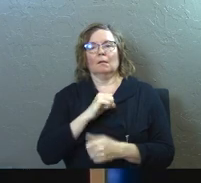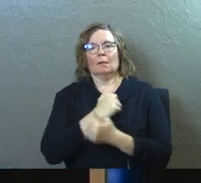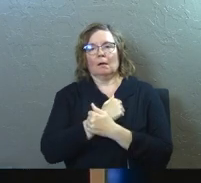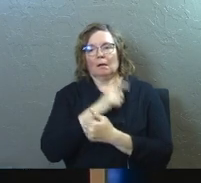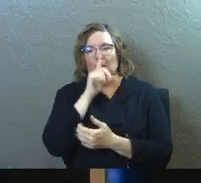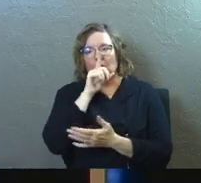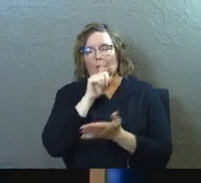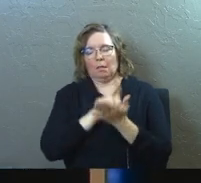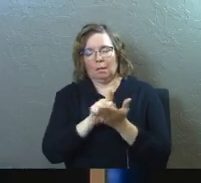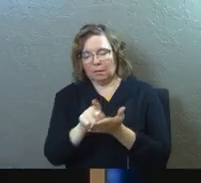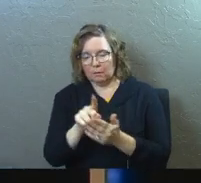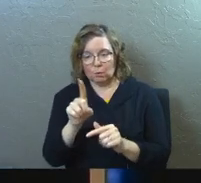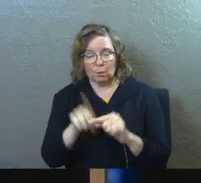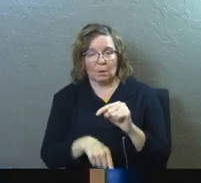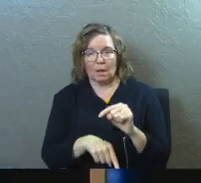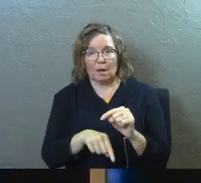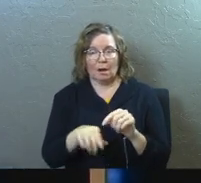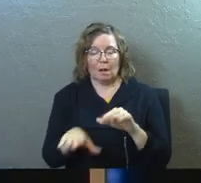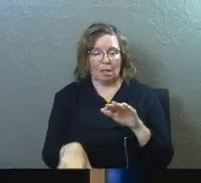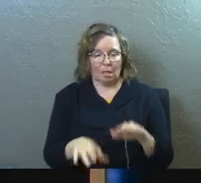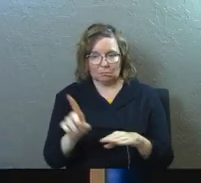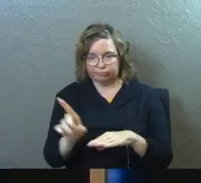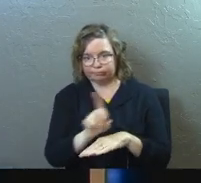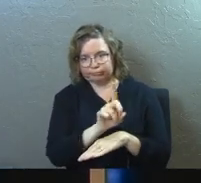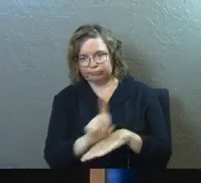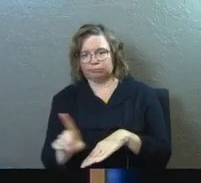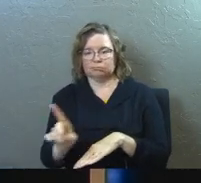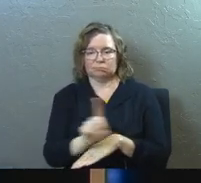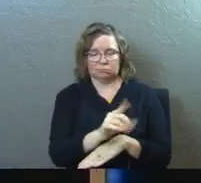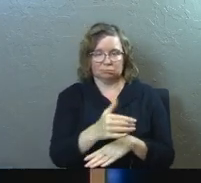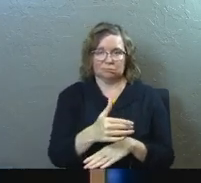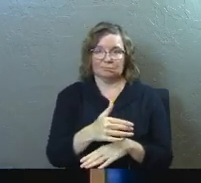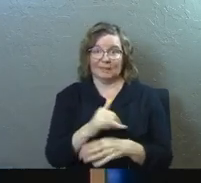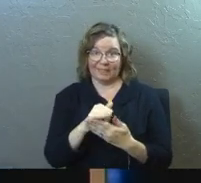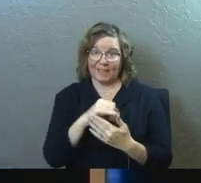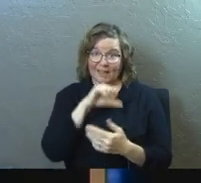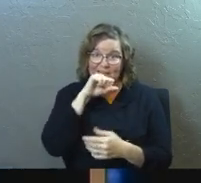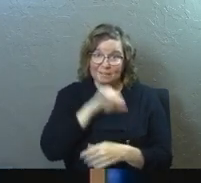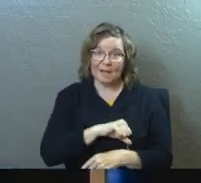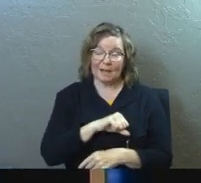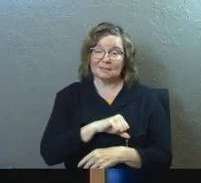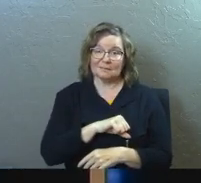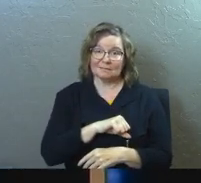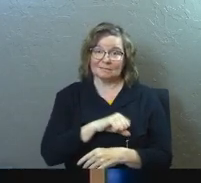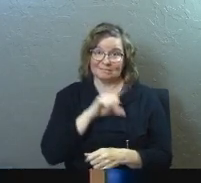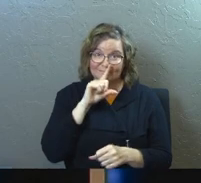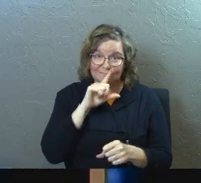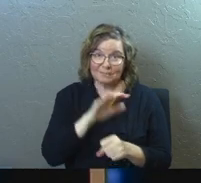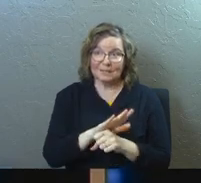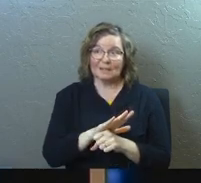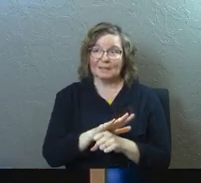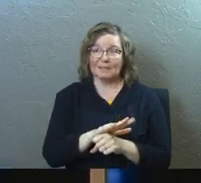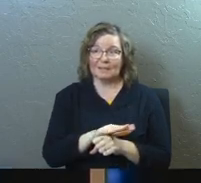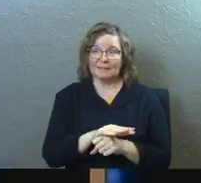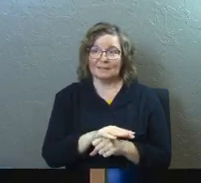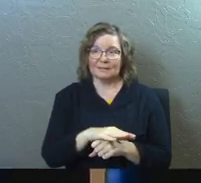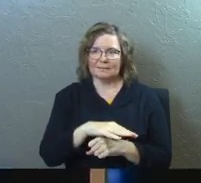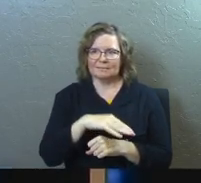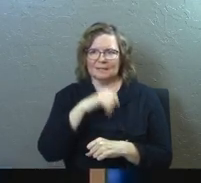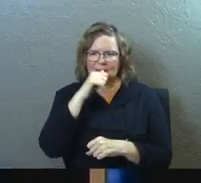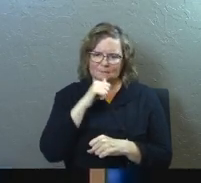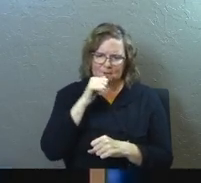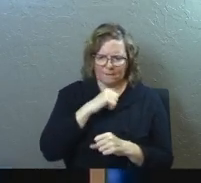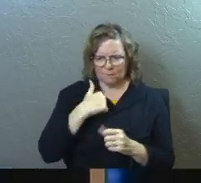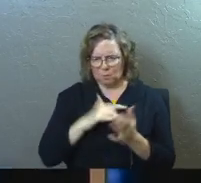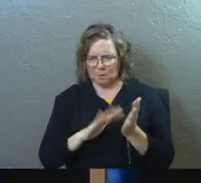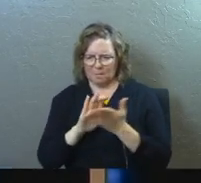that you can't walk in a straight line. Is that passion? That's a hardcore commitment. I'm suffering through this marriage because